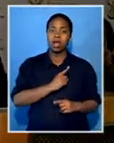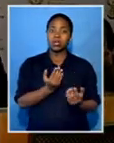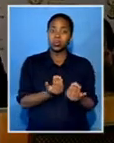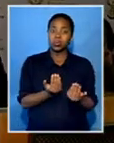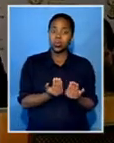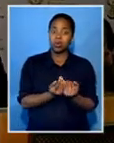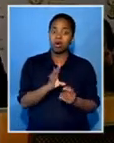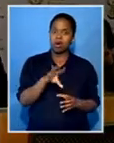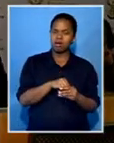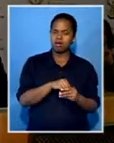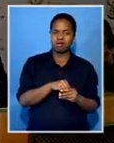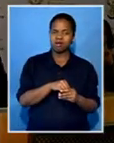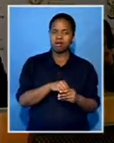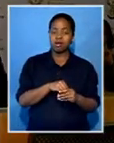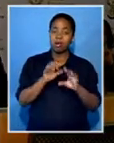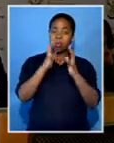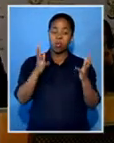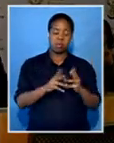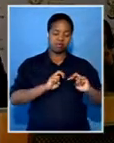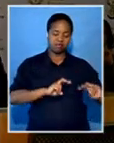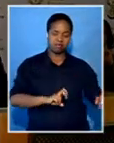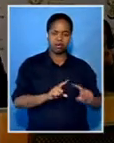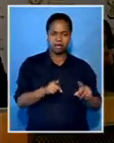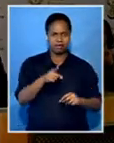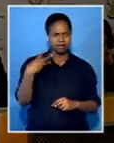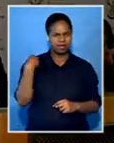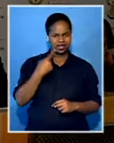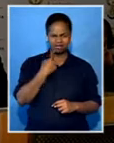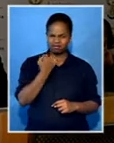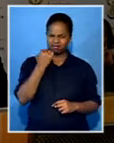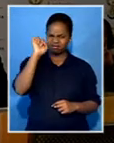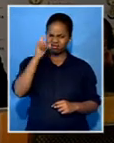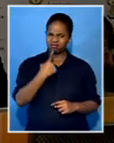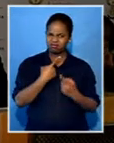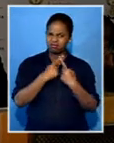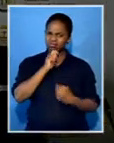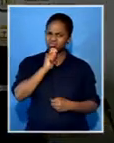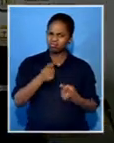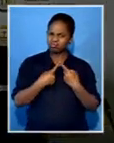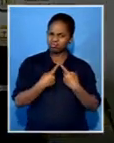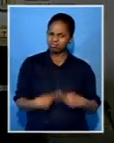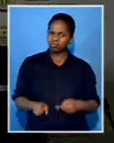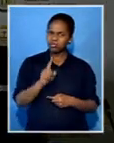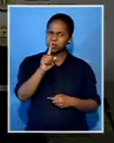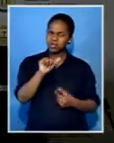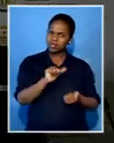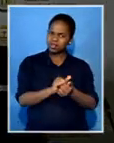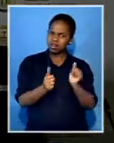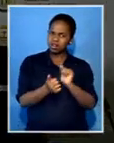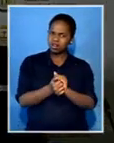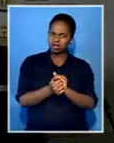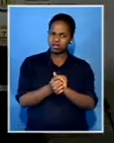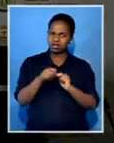But the minister rubbished a recent World Economic Forum report that South Africa was at the bottom of the pile in math and science education.